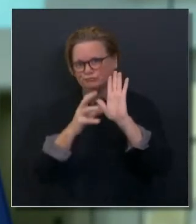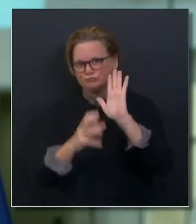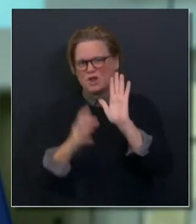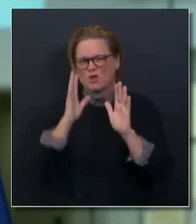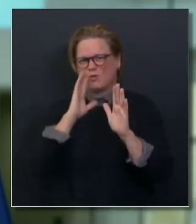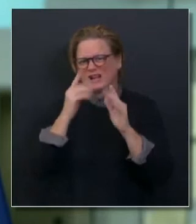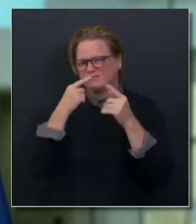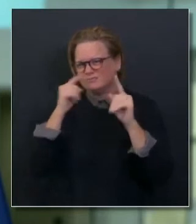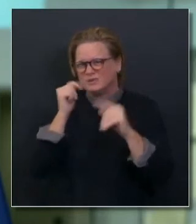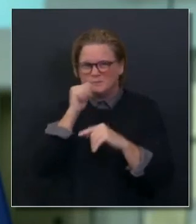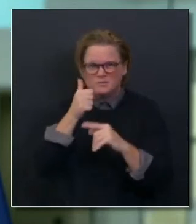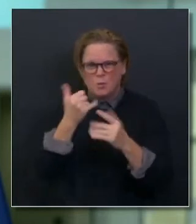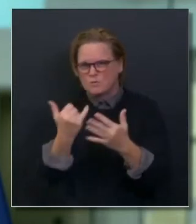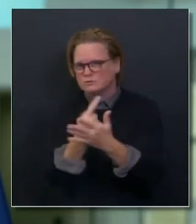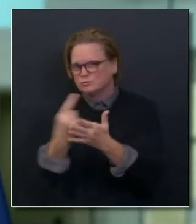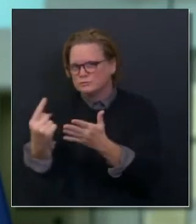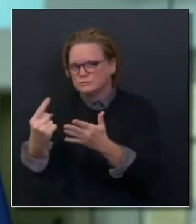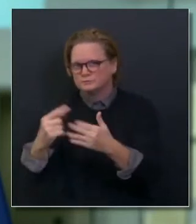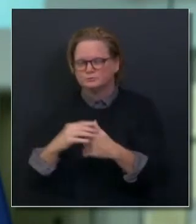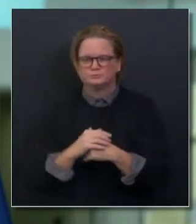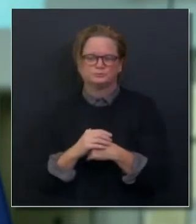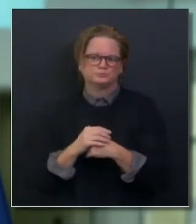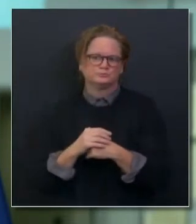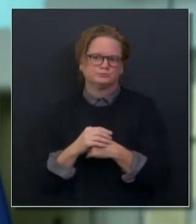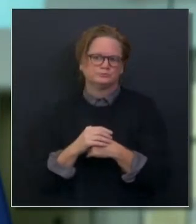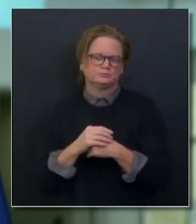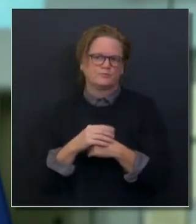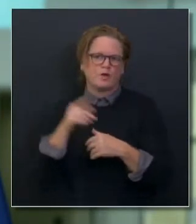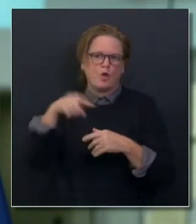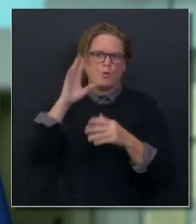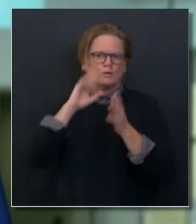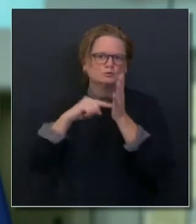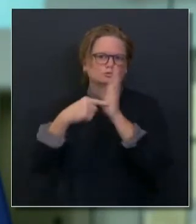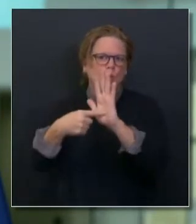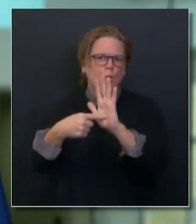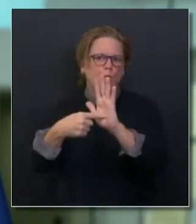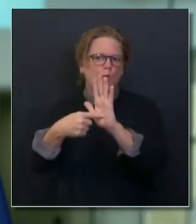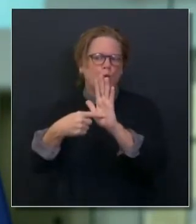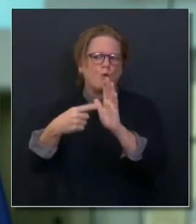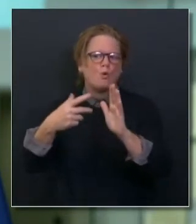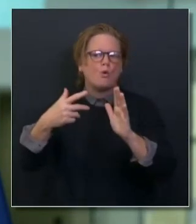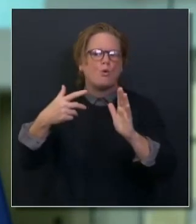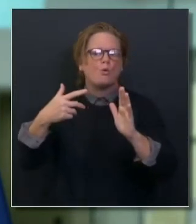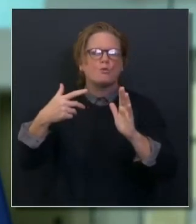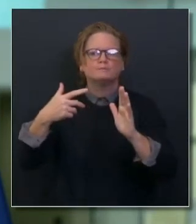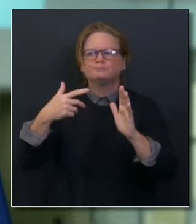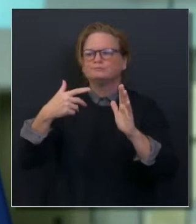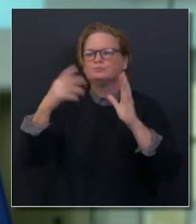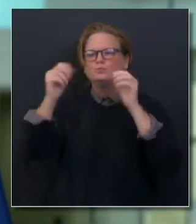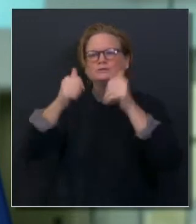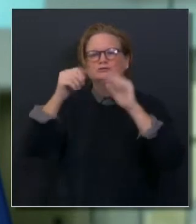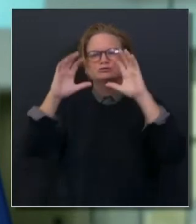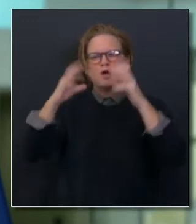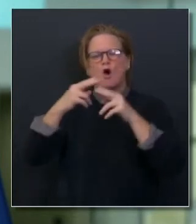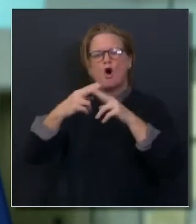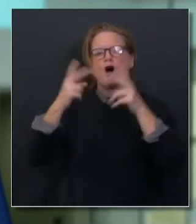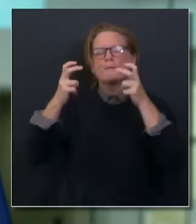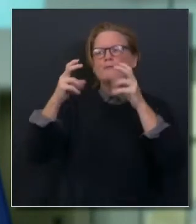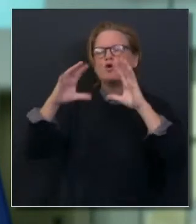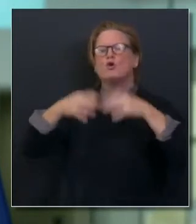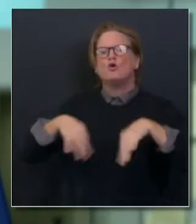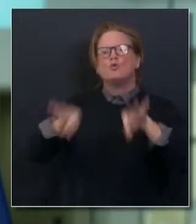critical infrastructure workers, and determining how we will roll out the vaccine to that group coming up.